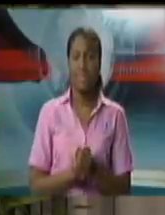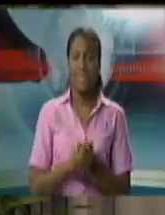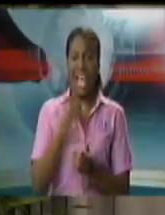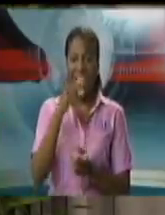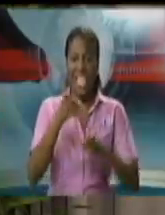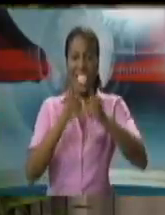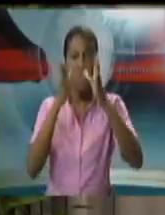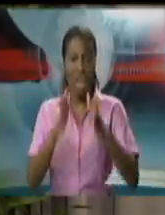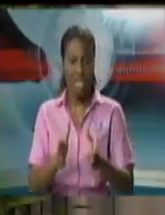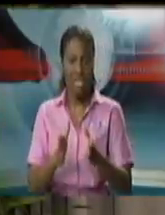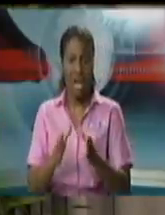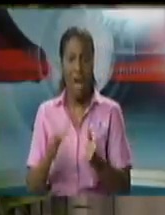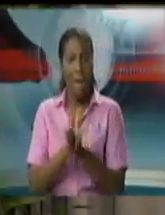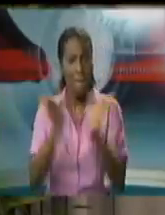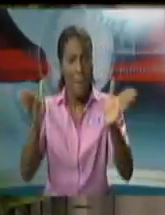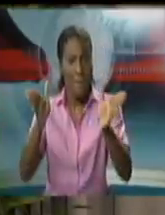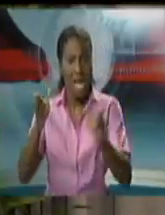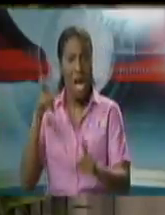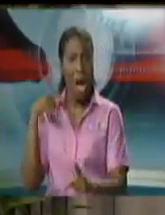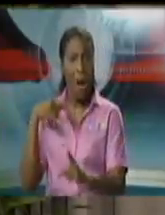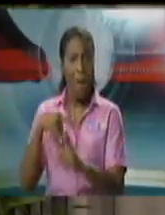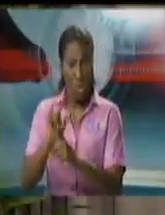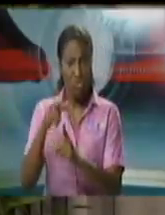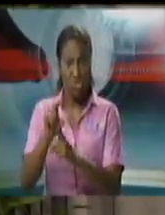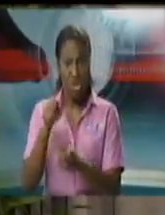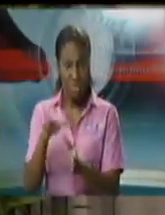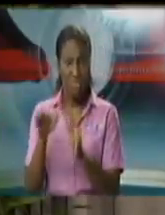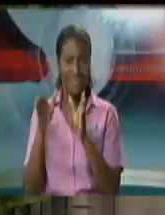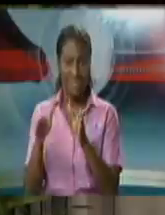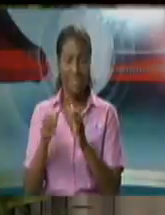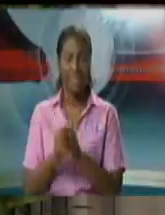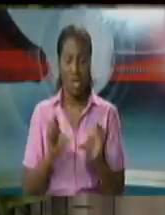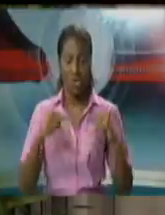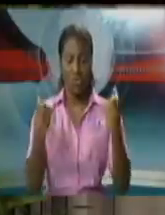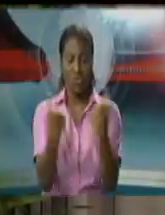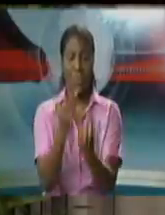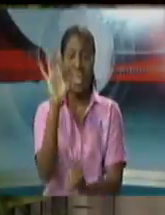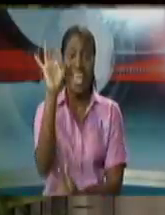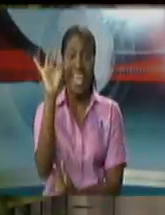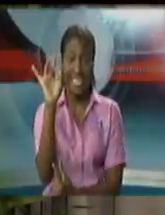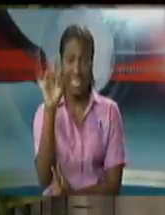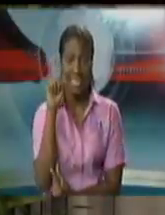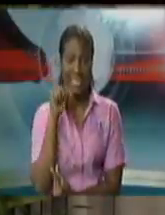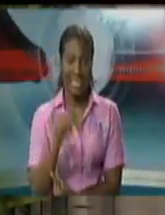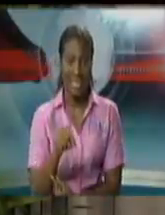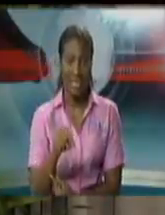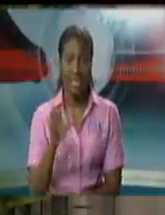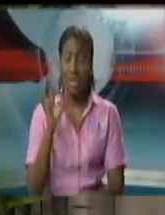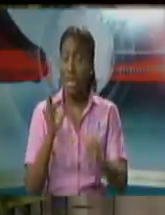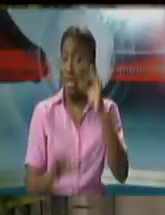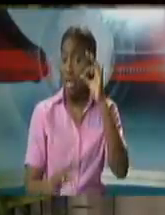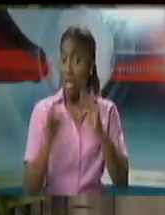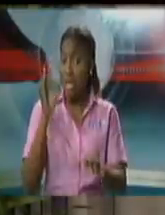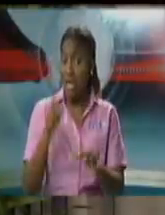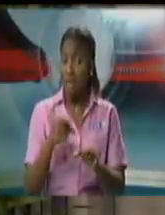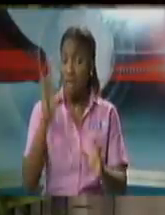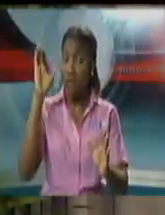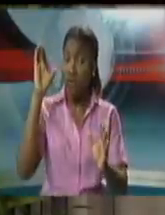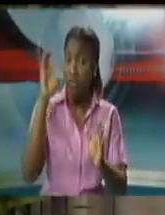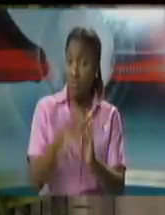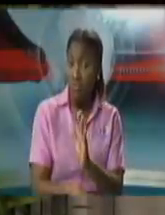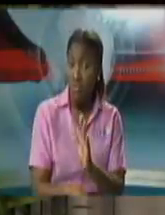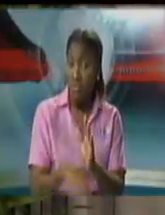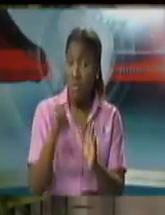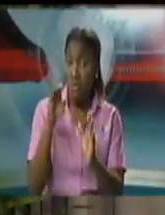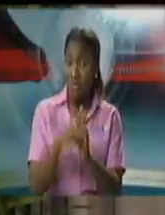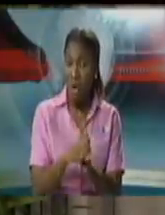way of an amendment to the court order. That category eight is persons who are convicted of summary offenses or persons